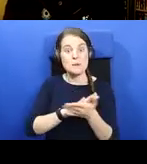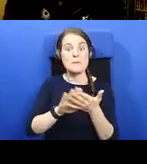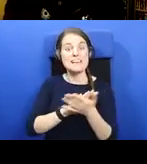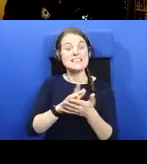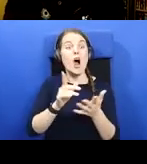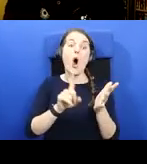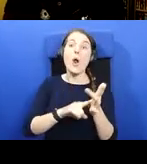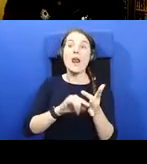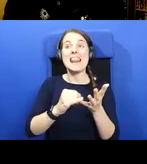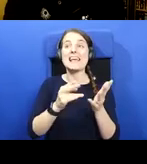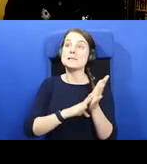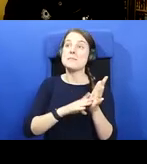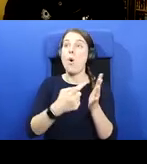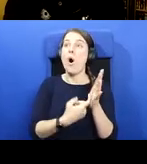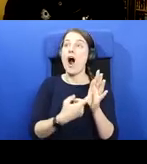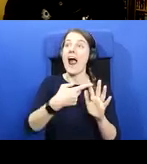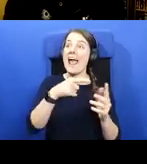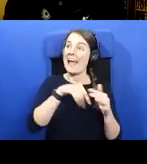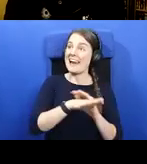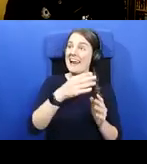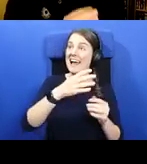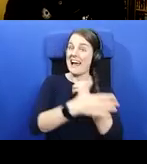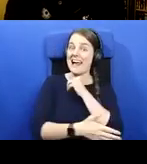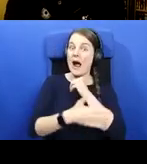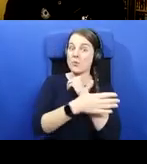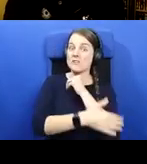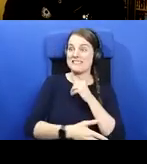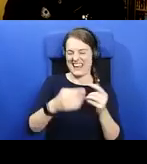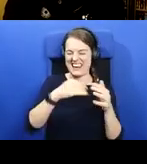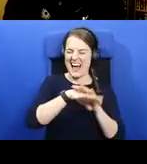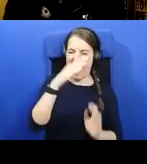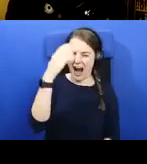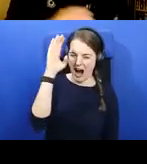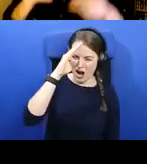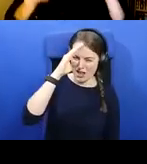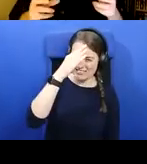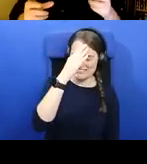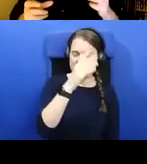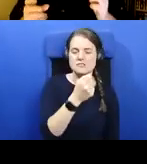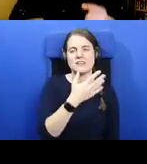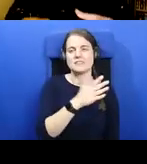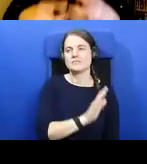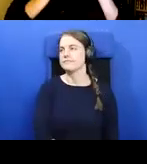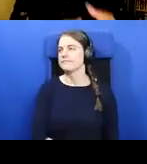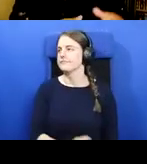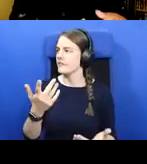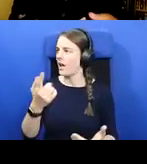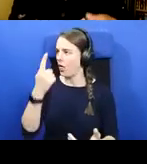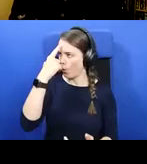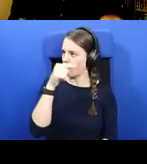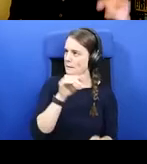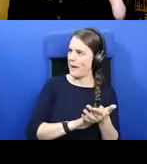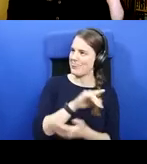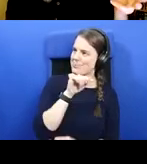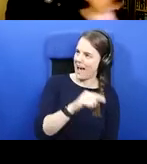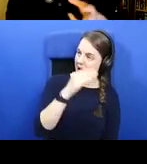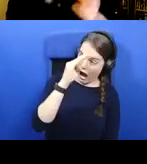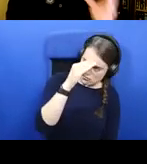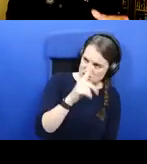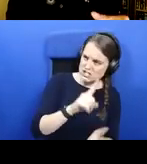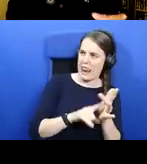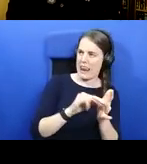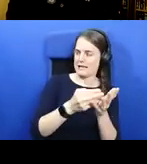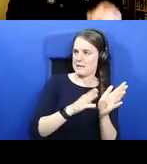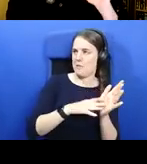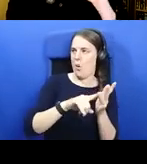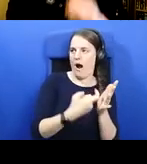Waterford, but there were not. There were references to Lismore in the Western Isles. And in fact, the main Lismore is the one in